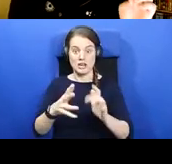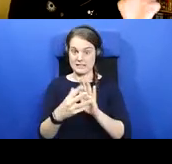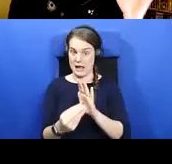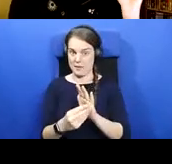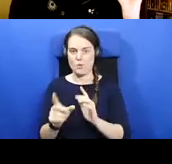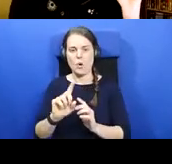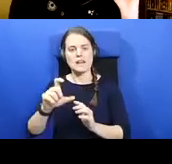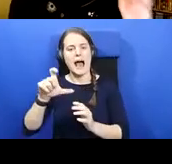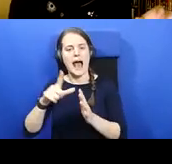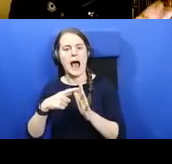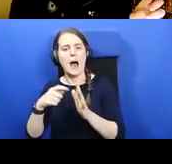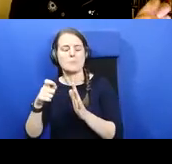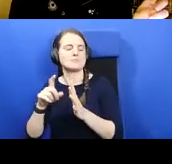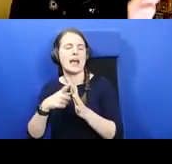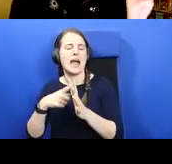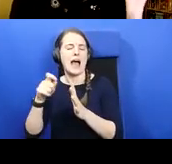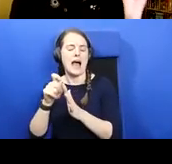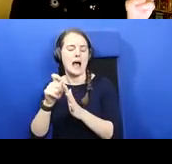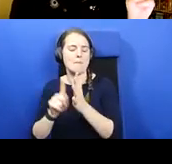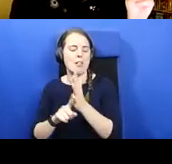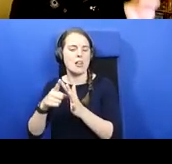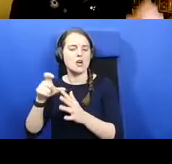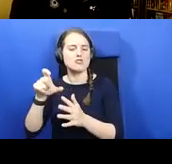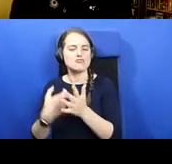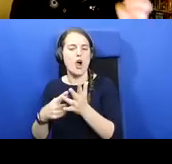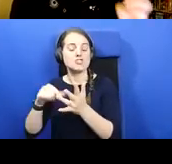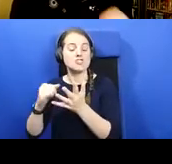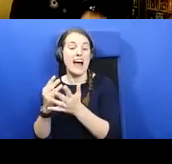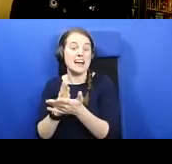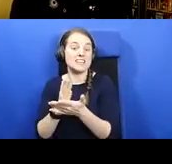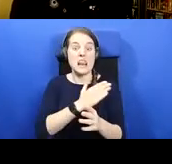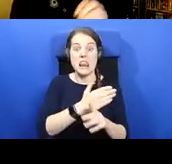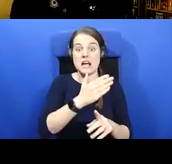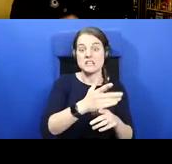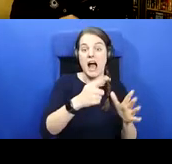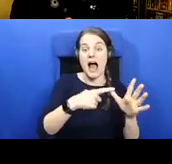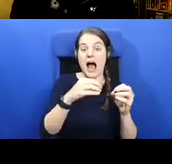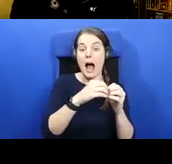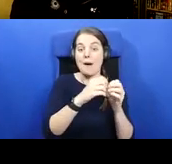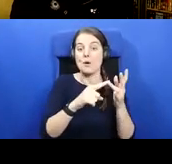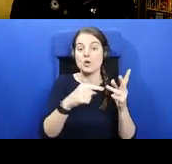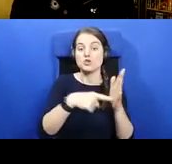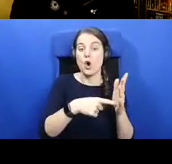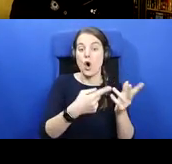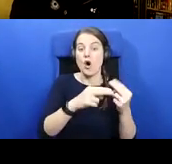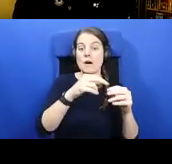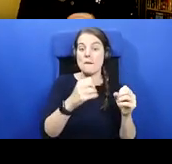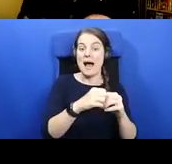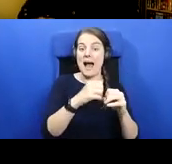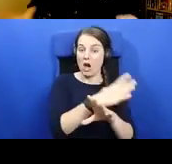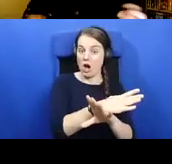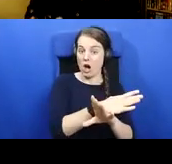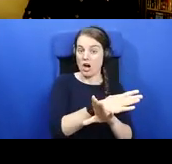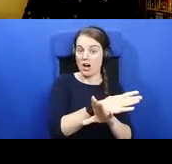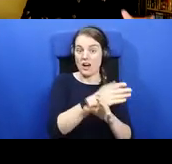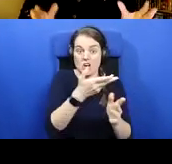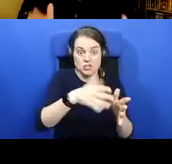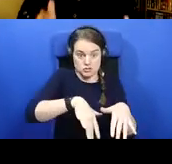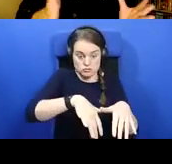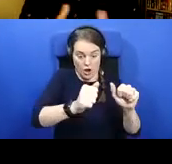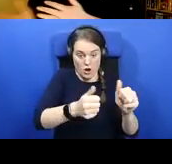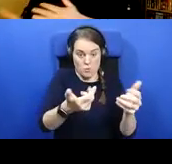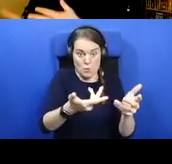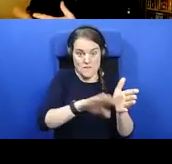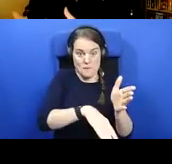Cross, in that one of the later Abbots of Bangor is actually somebody who began their career at Apple Cross. So it's not a case